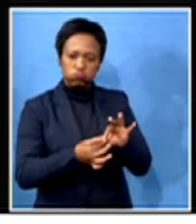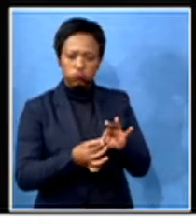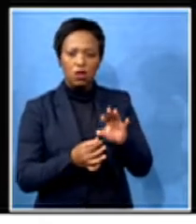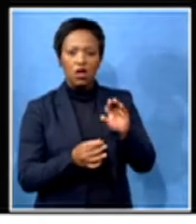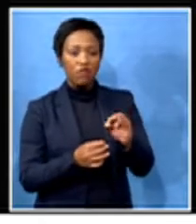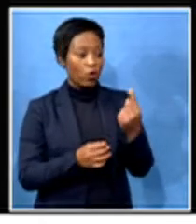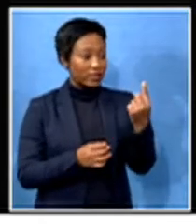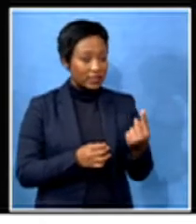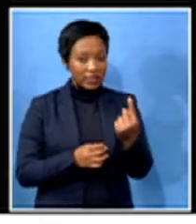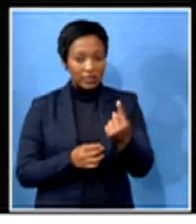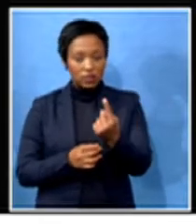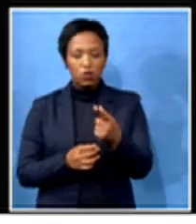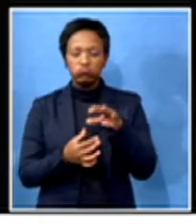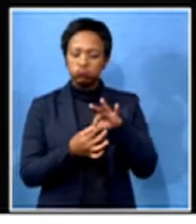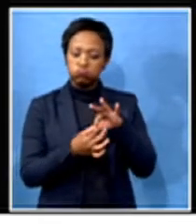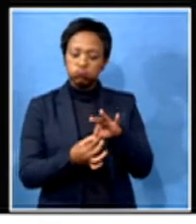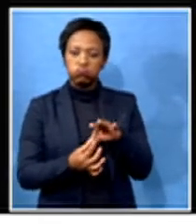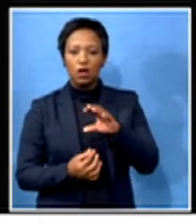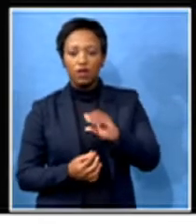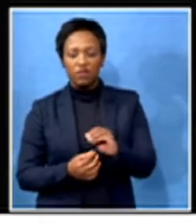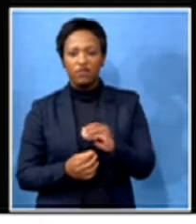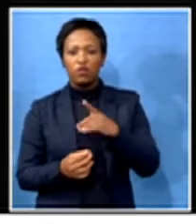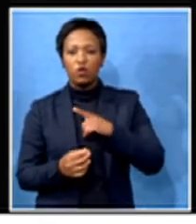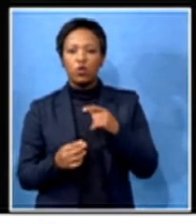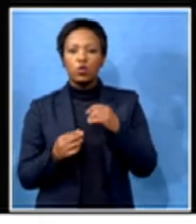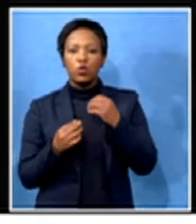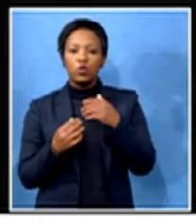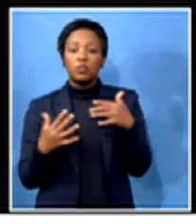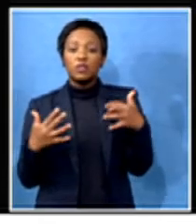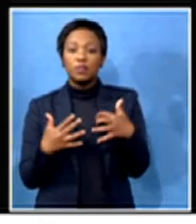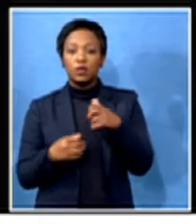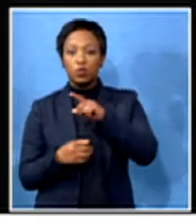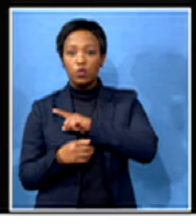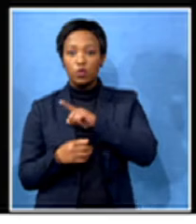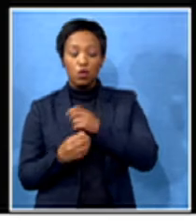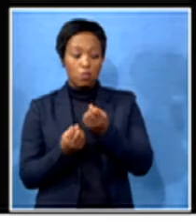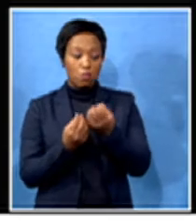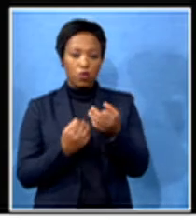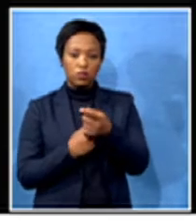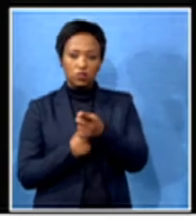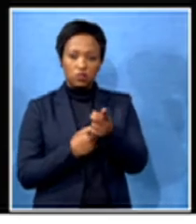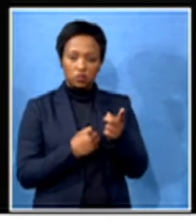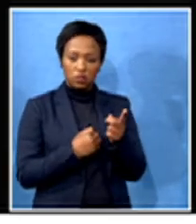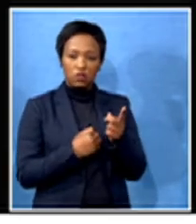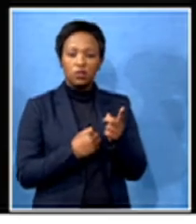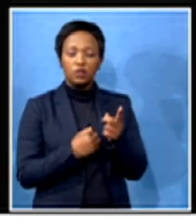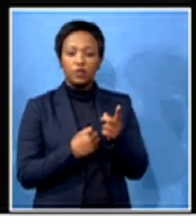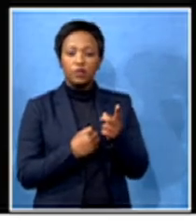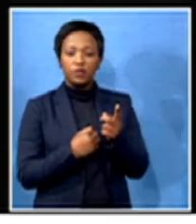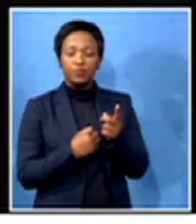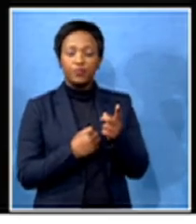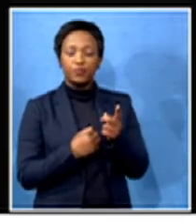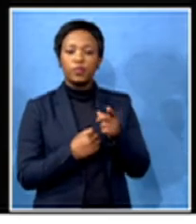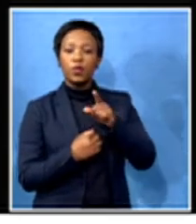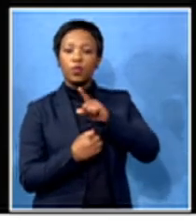this work. And you'll be surprised that we're all women. And the reason is, most men are driven by